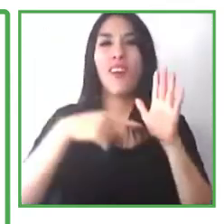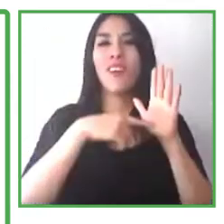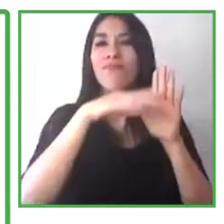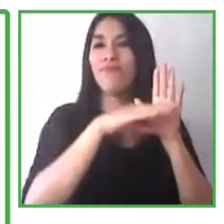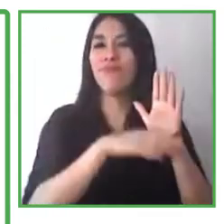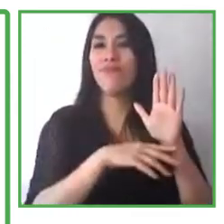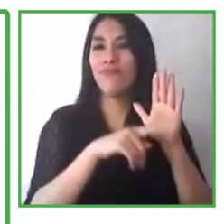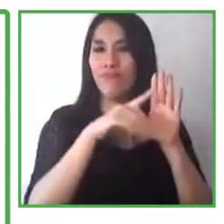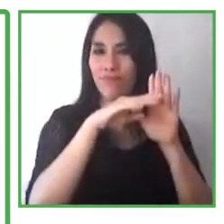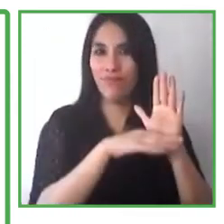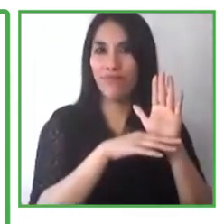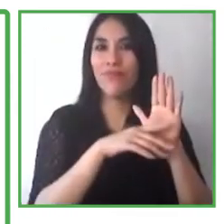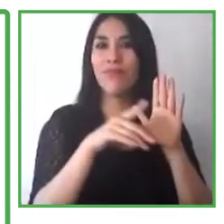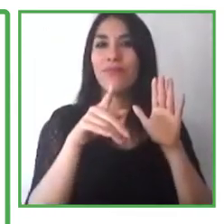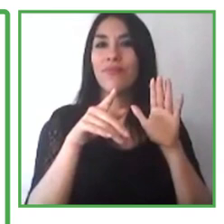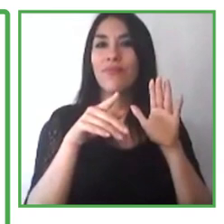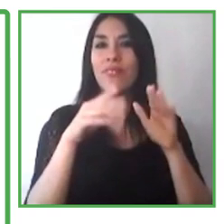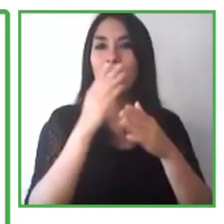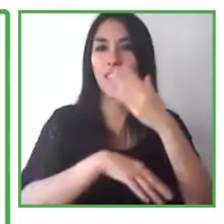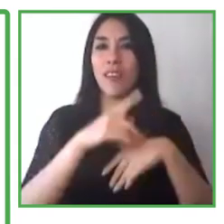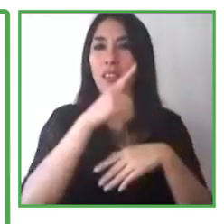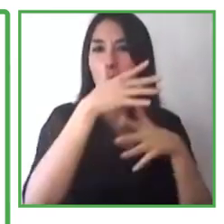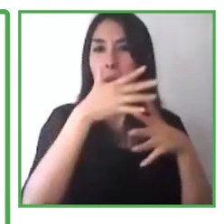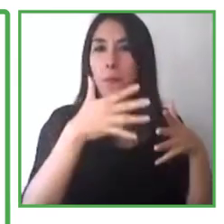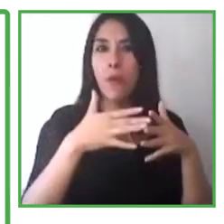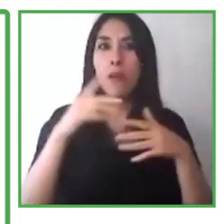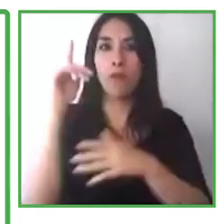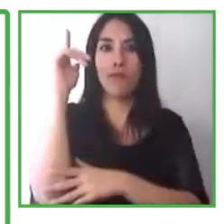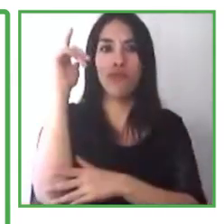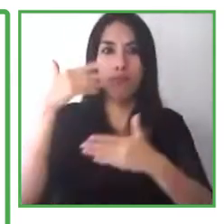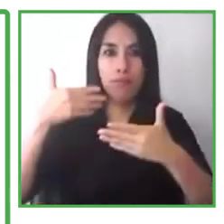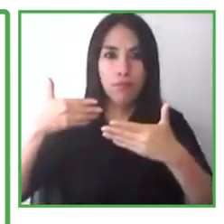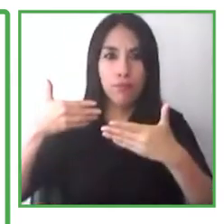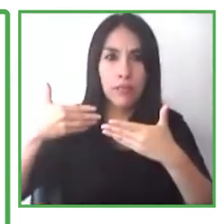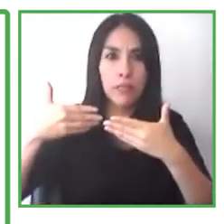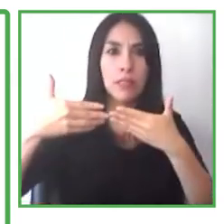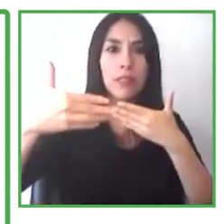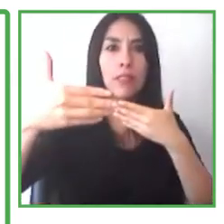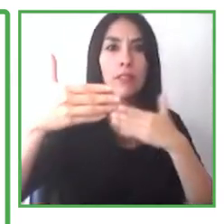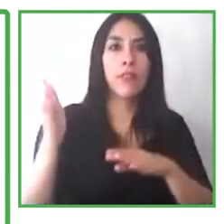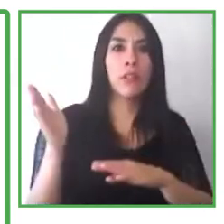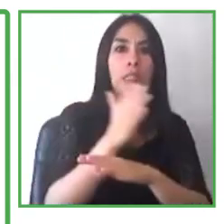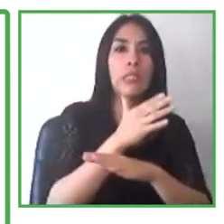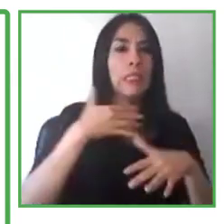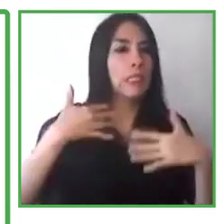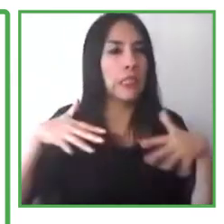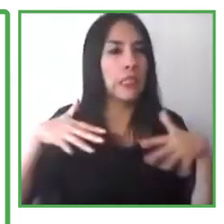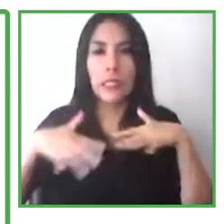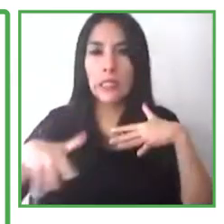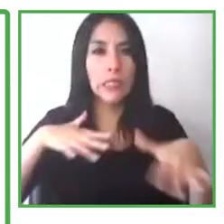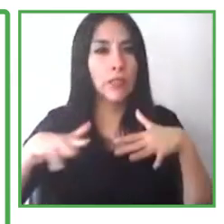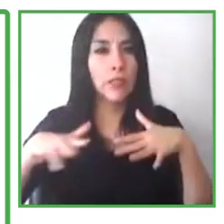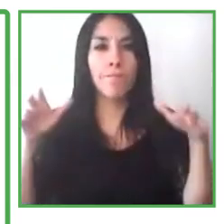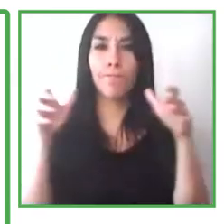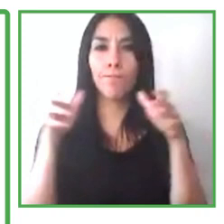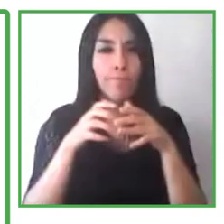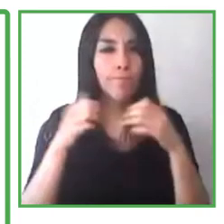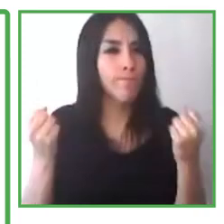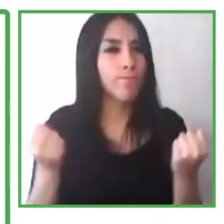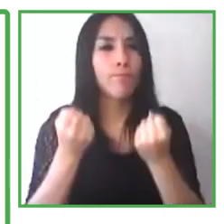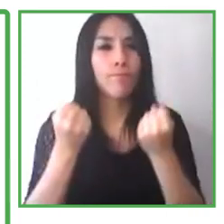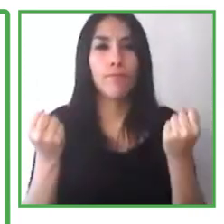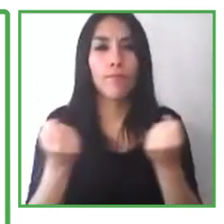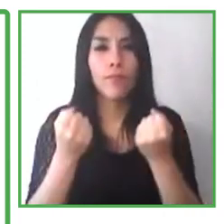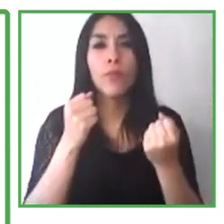is that we, we gather a team, we formed a team of executives from different organizations